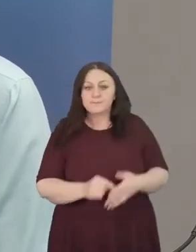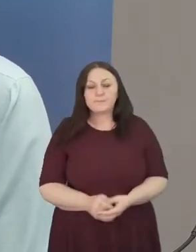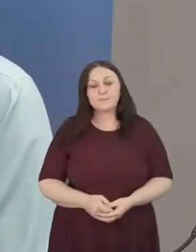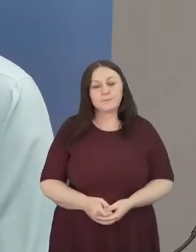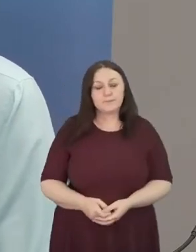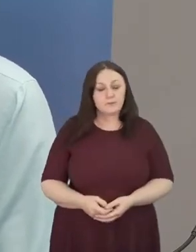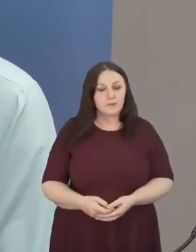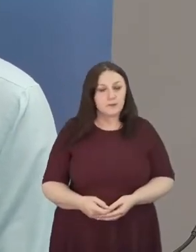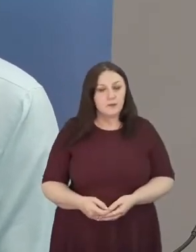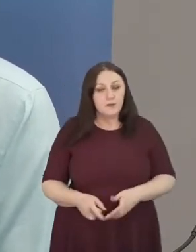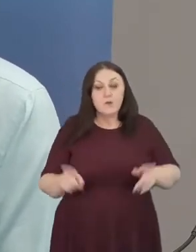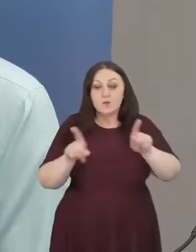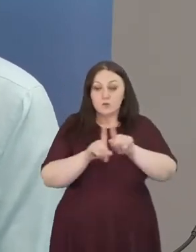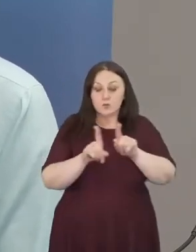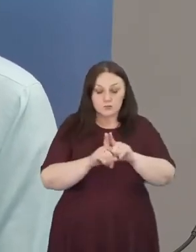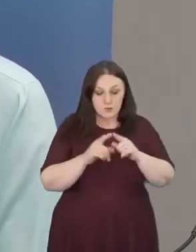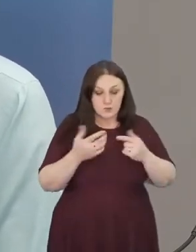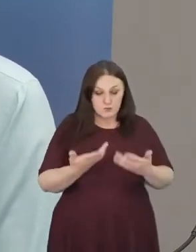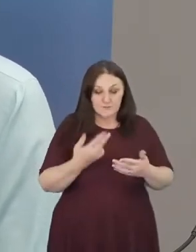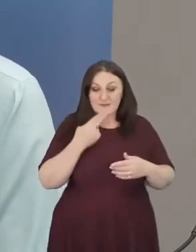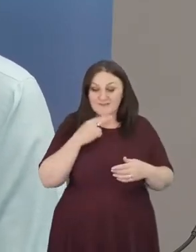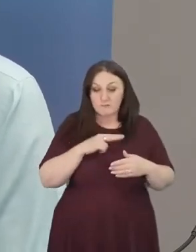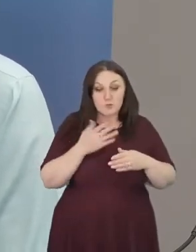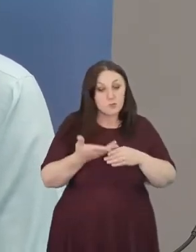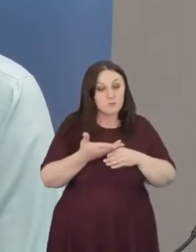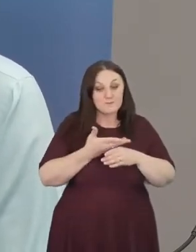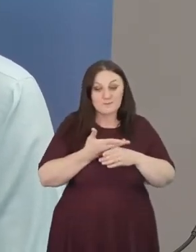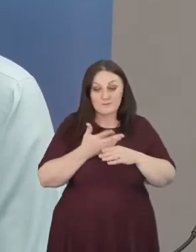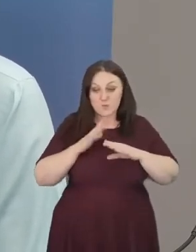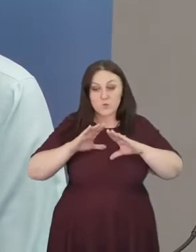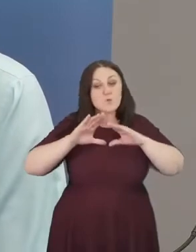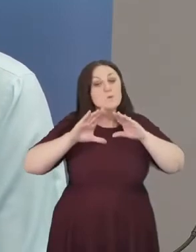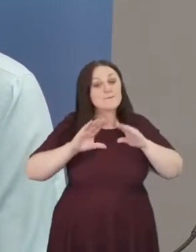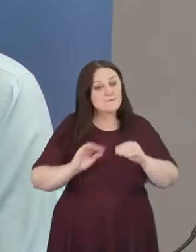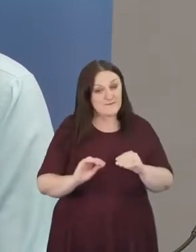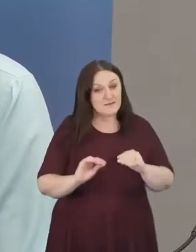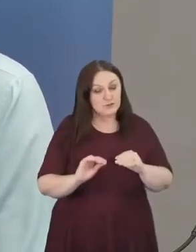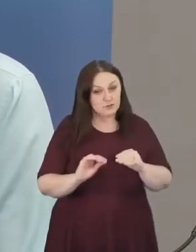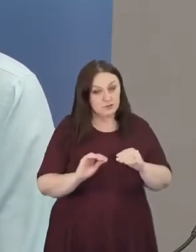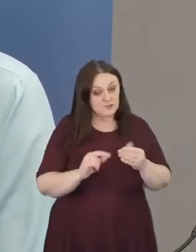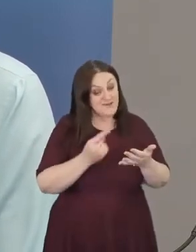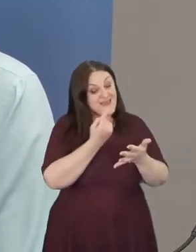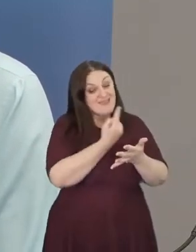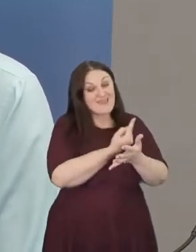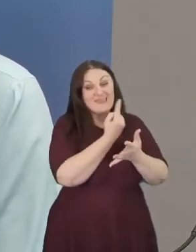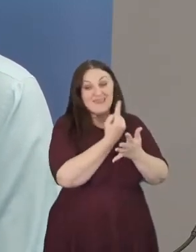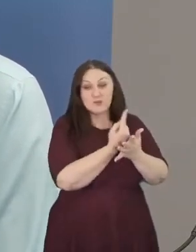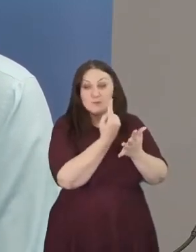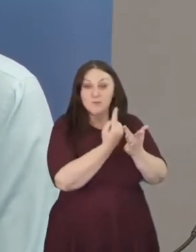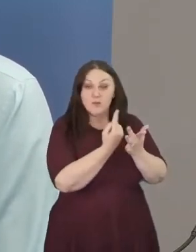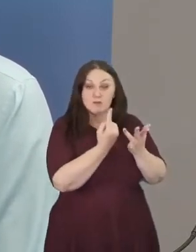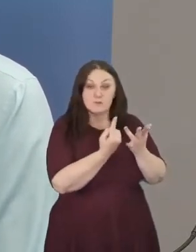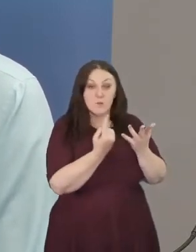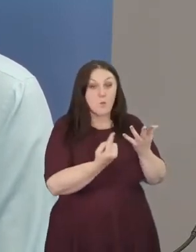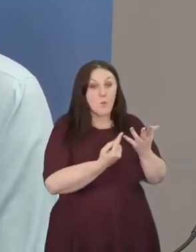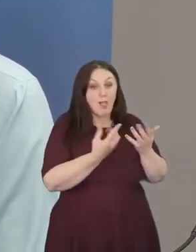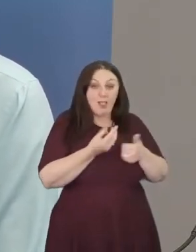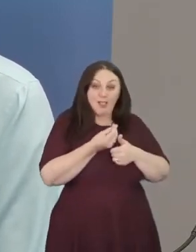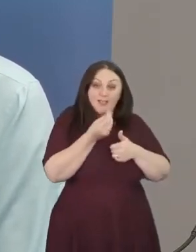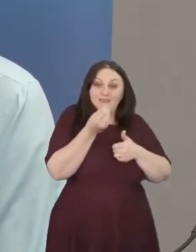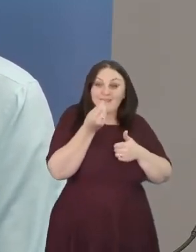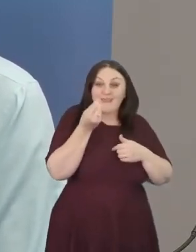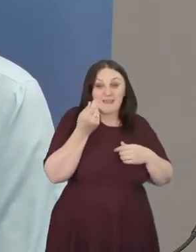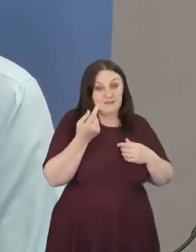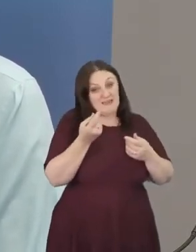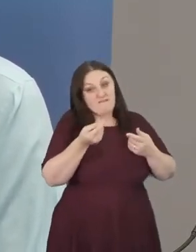And then before we finish this afternoon, each one of them will be offering us a take home, one